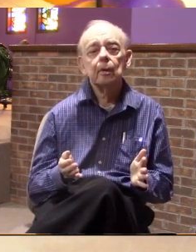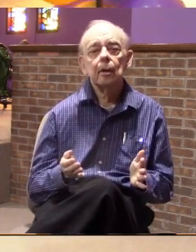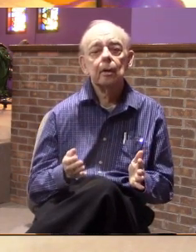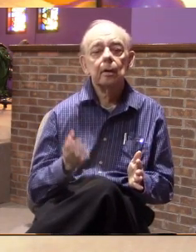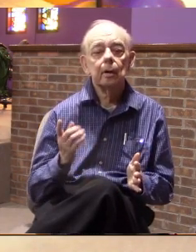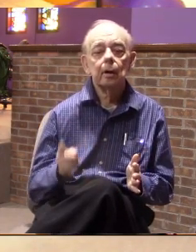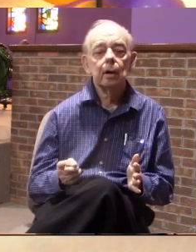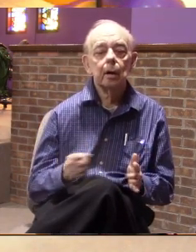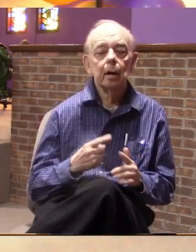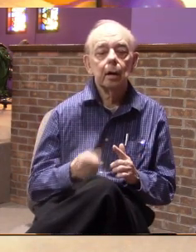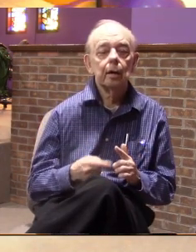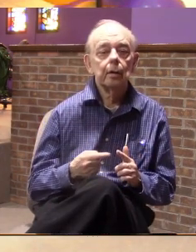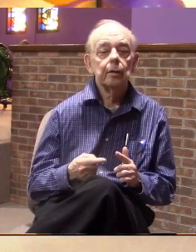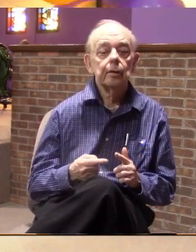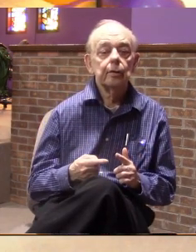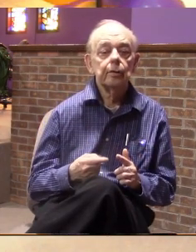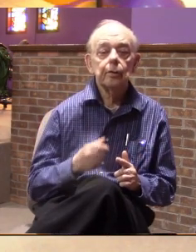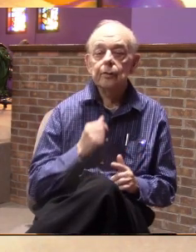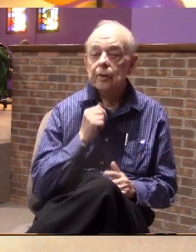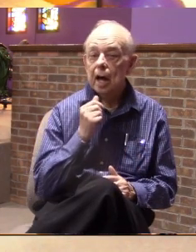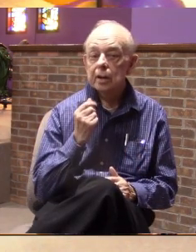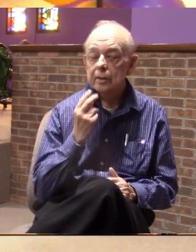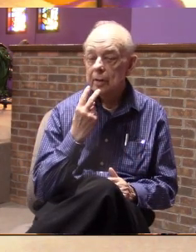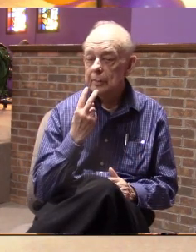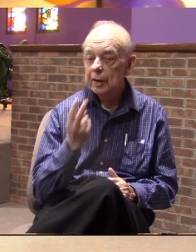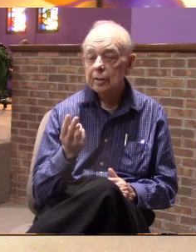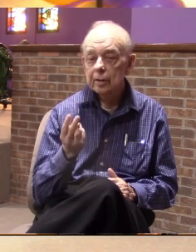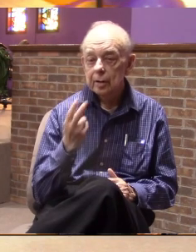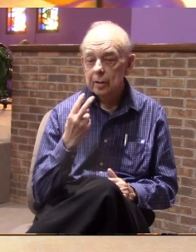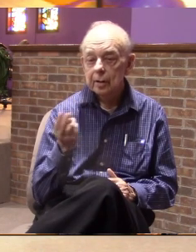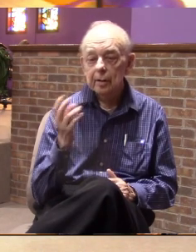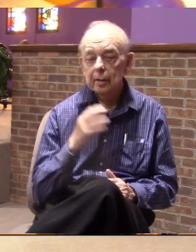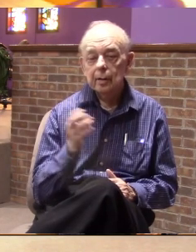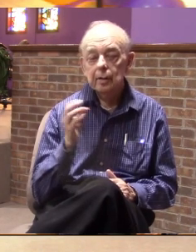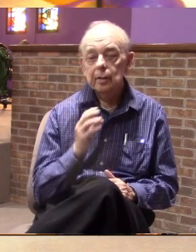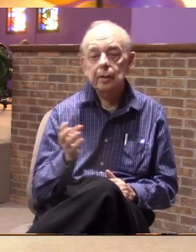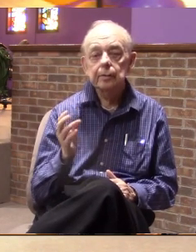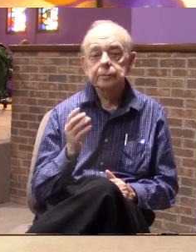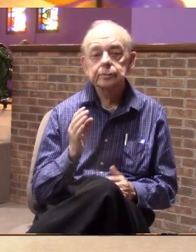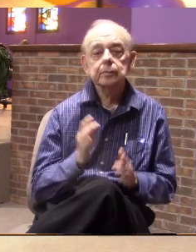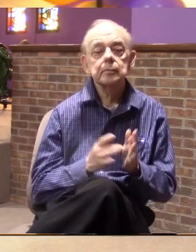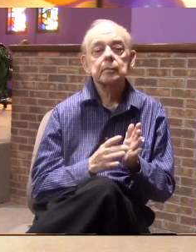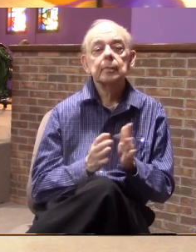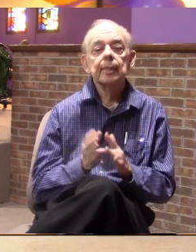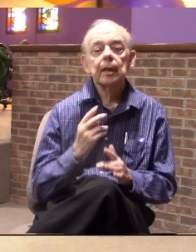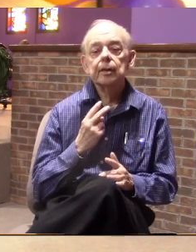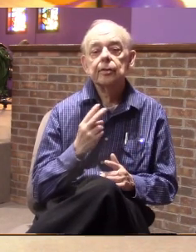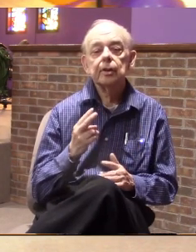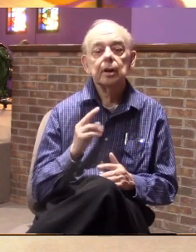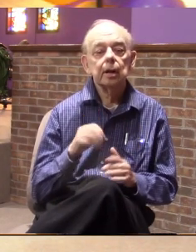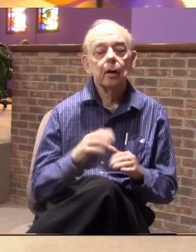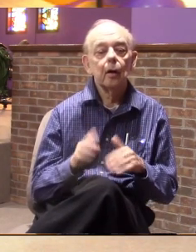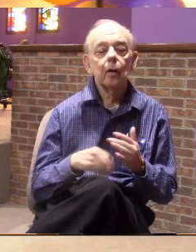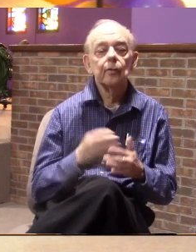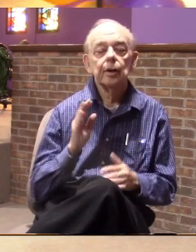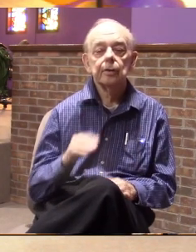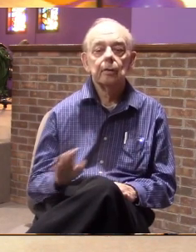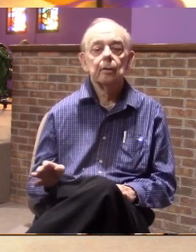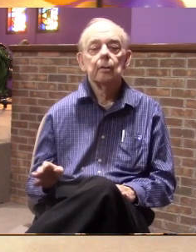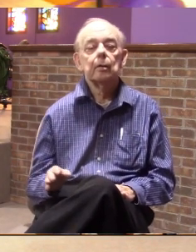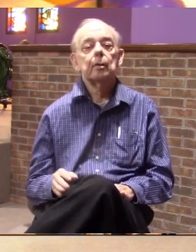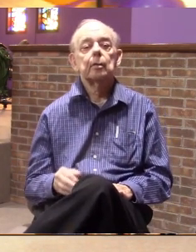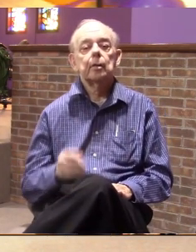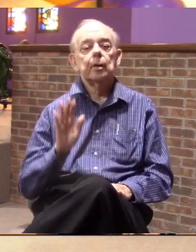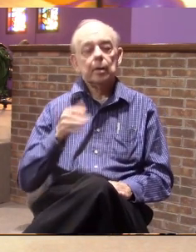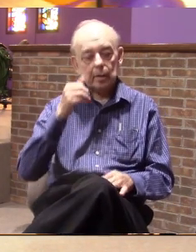Then you evidently haven't been looking. Because Jesus is seen in all of his children or his